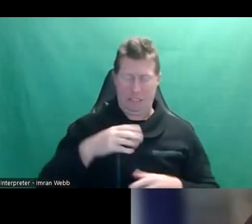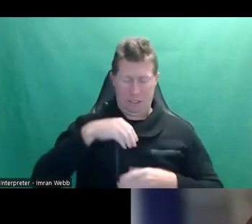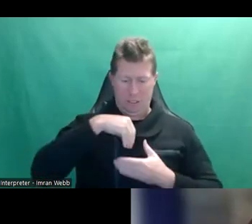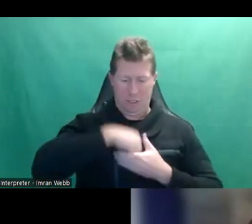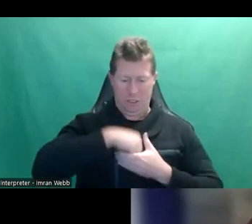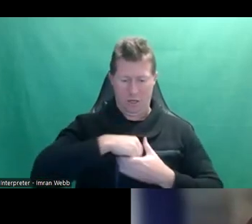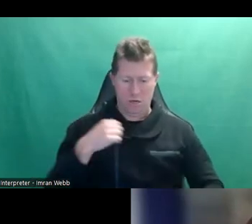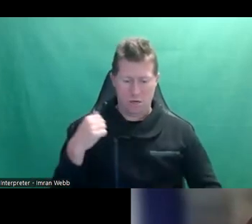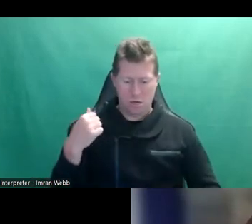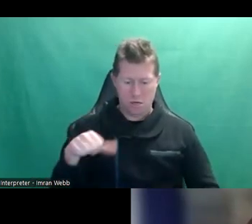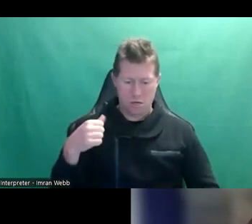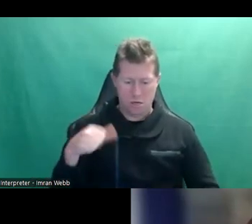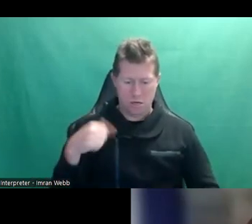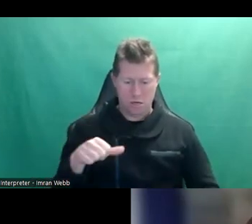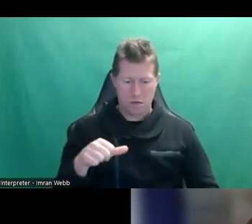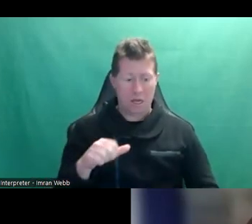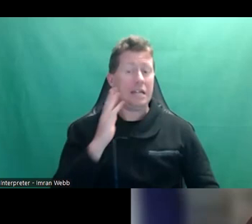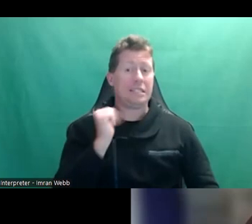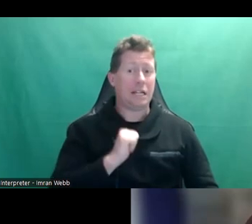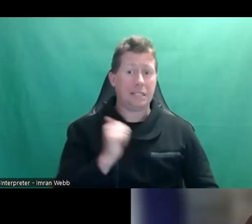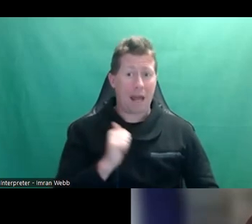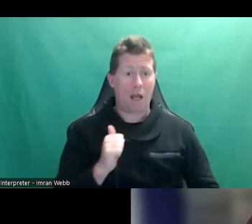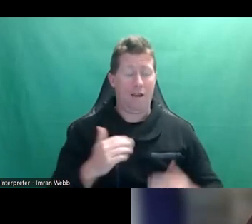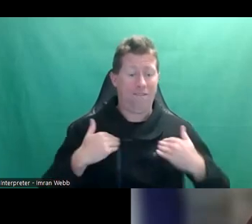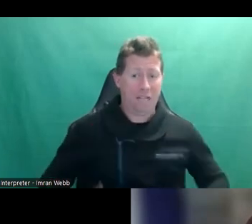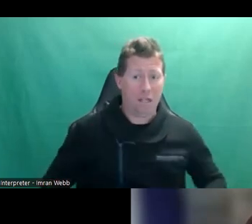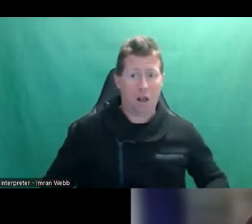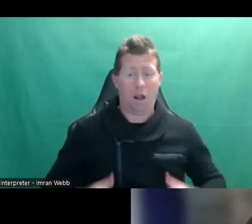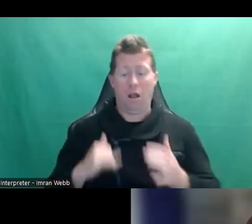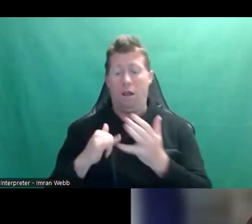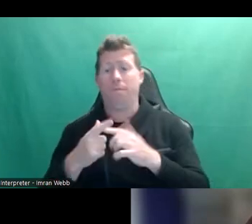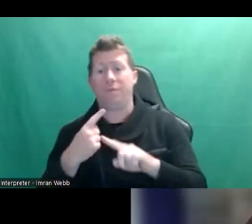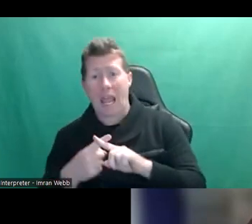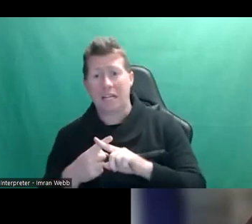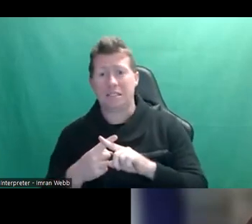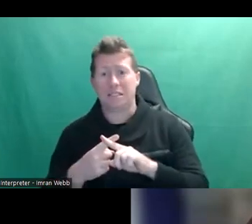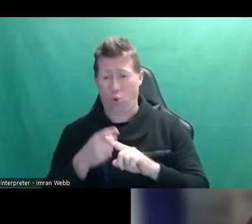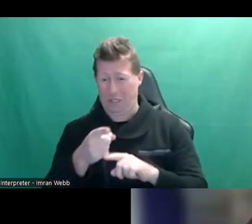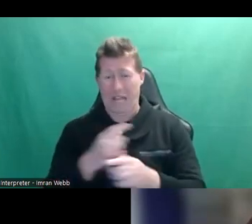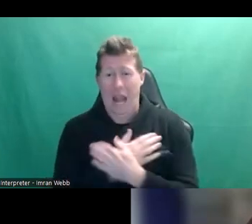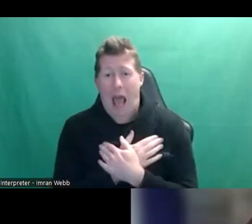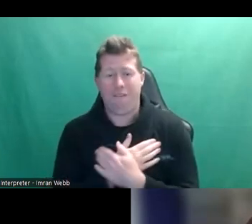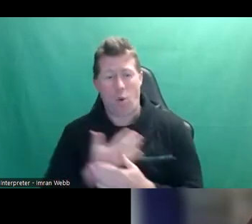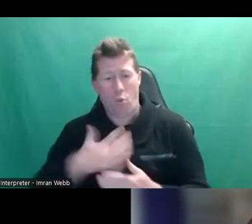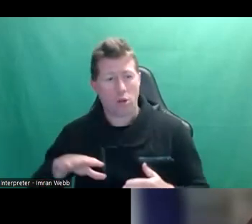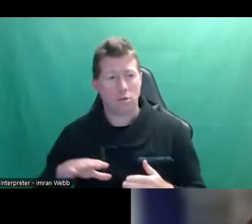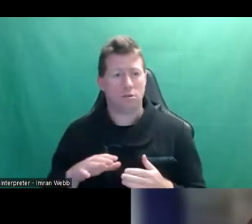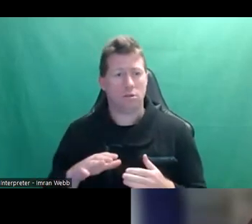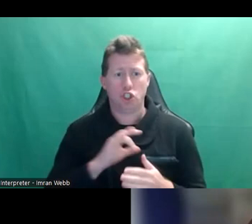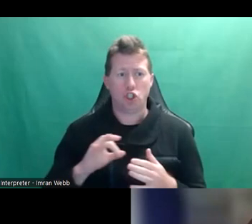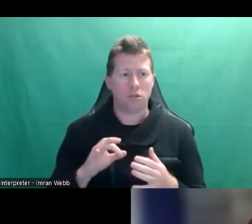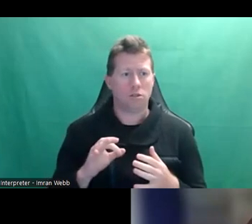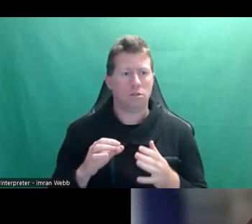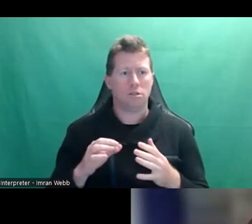when it's a sexual thing or a physical intimacy thing, that's often from love and desire as well. It's a warm feeling, it's not aggressive, it's not